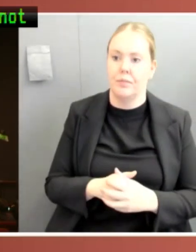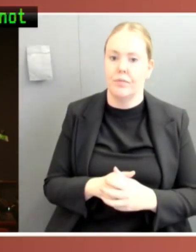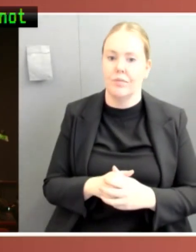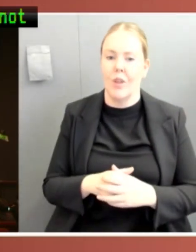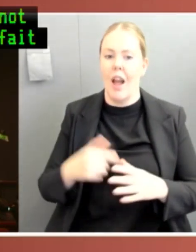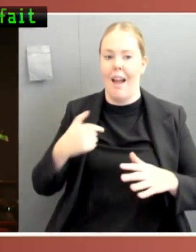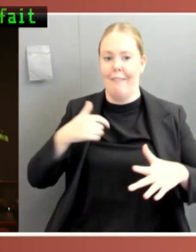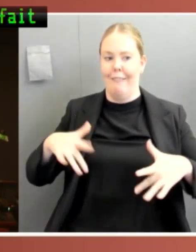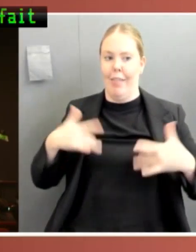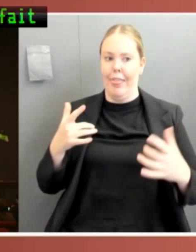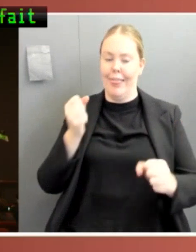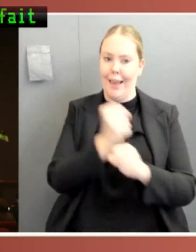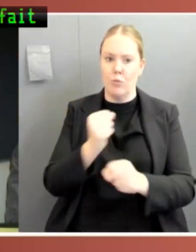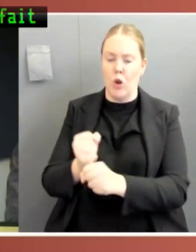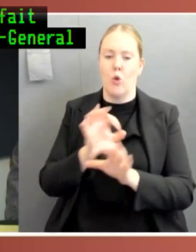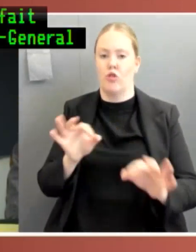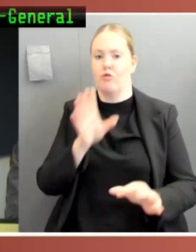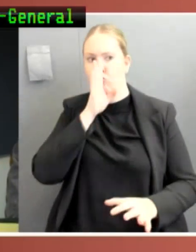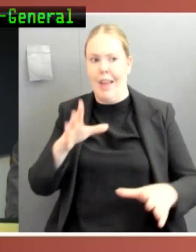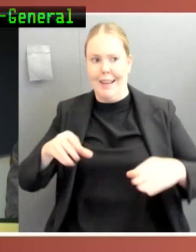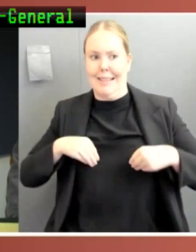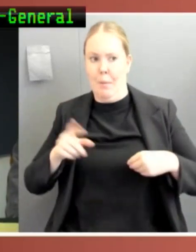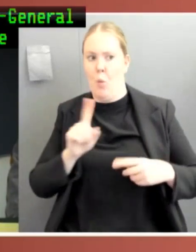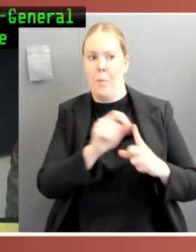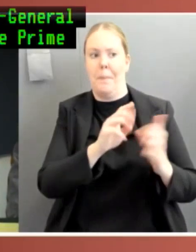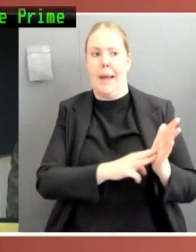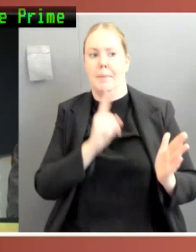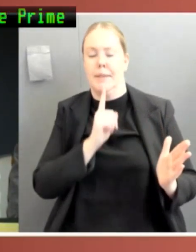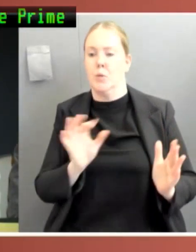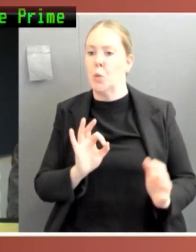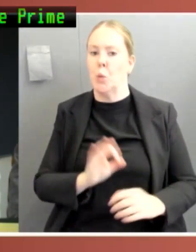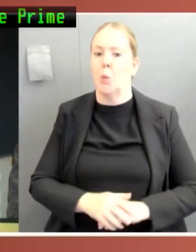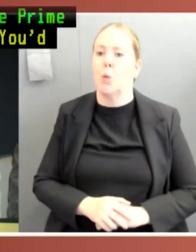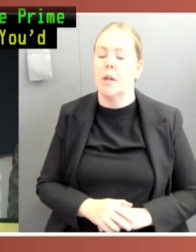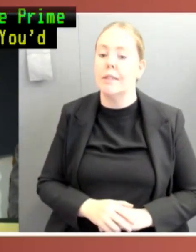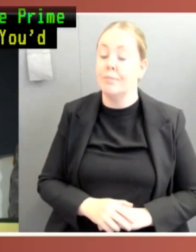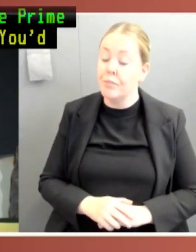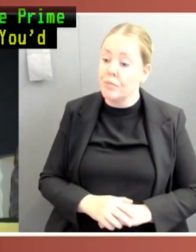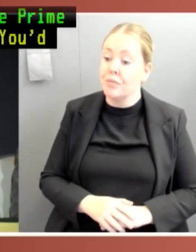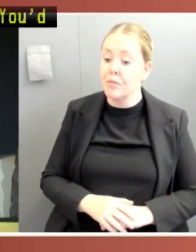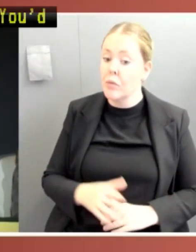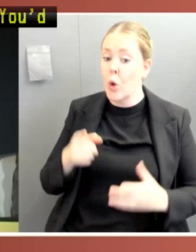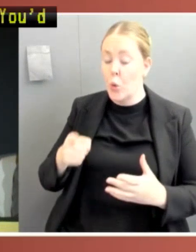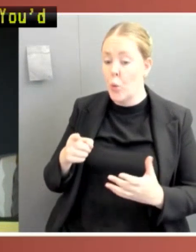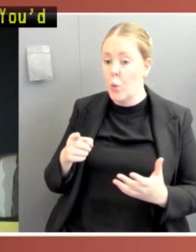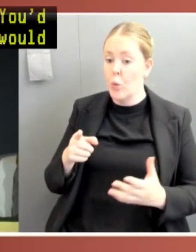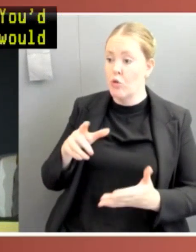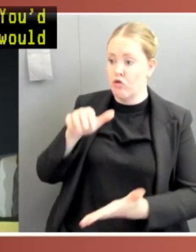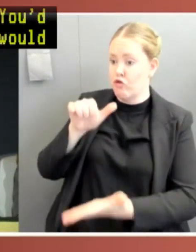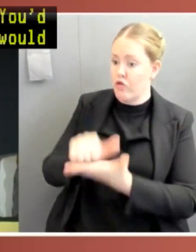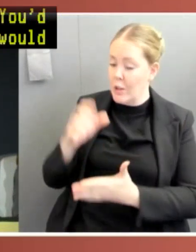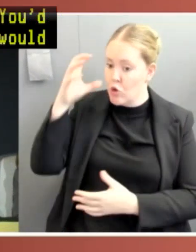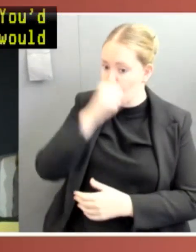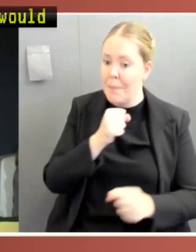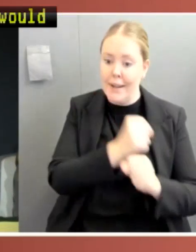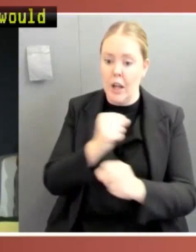Minister, so... No, and absolutely. And you'd expect a Governor-General would advise and warn. That's right. And we can never quite know what happened,